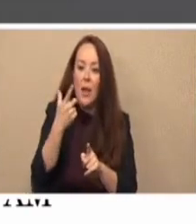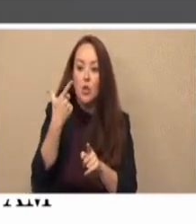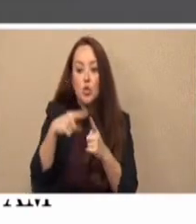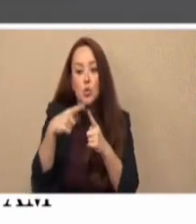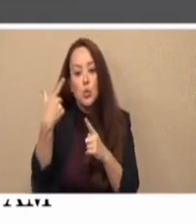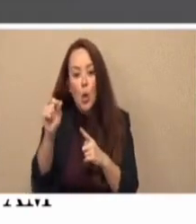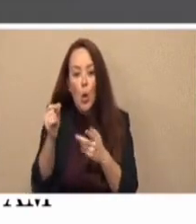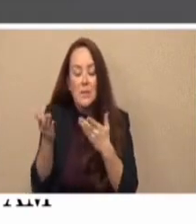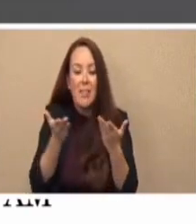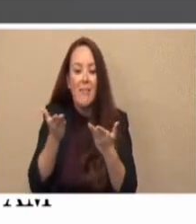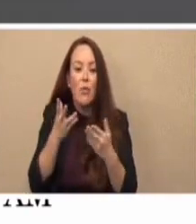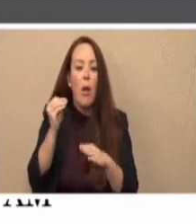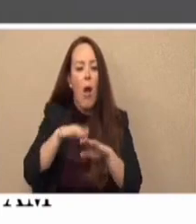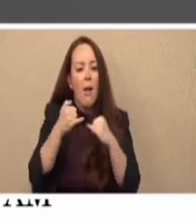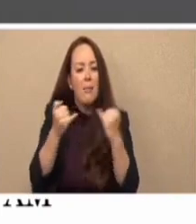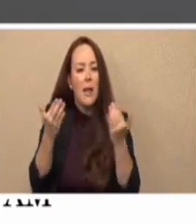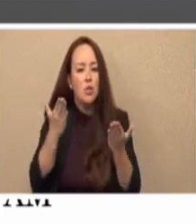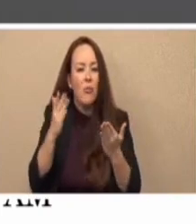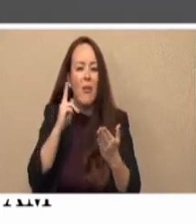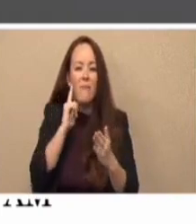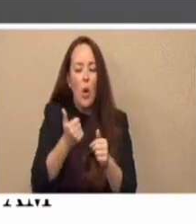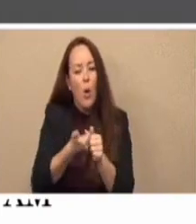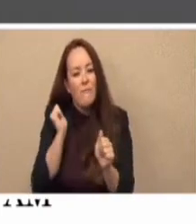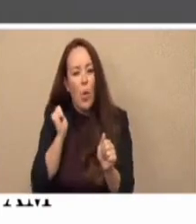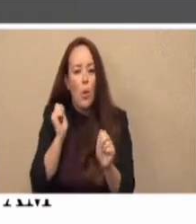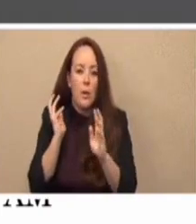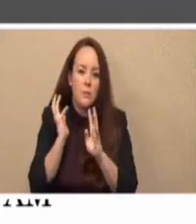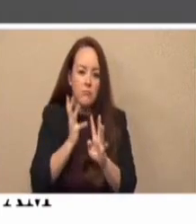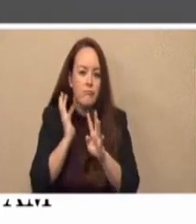online services in order to avoid large crowds.